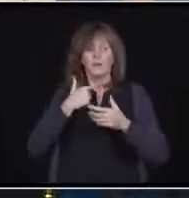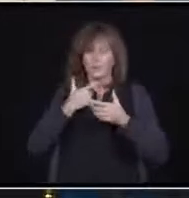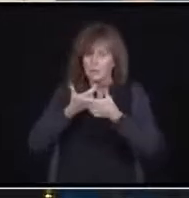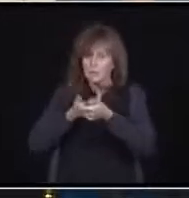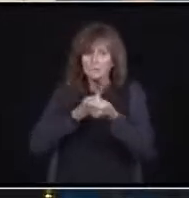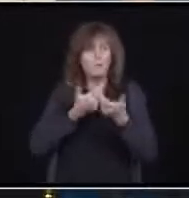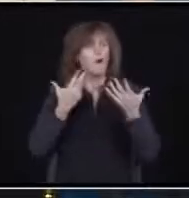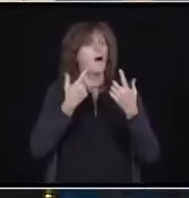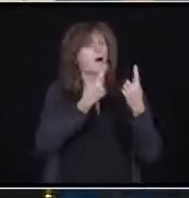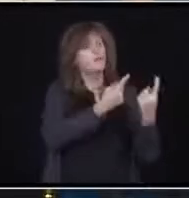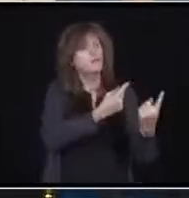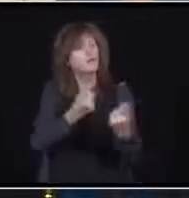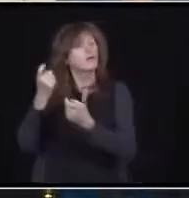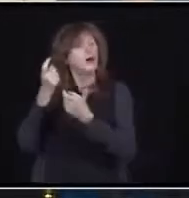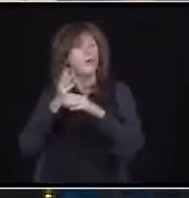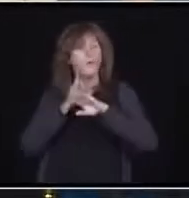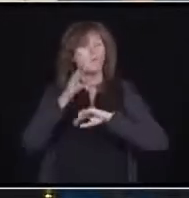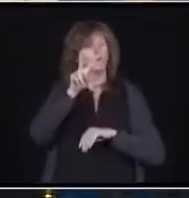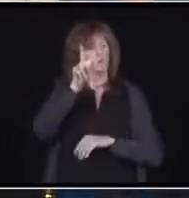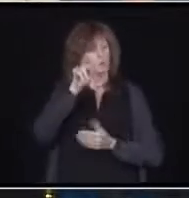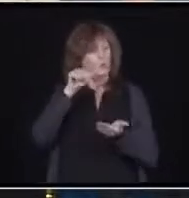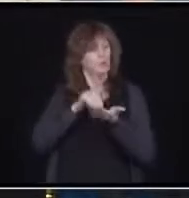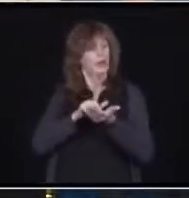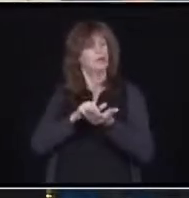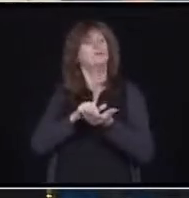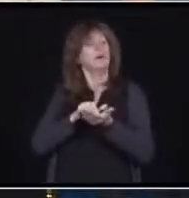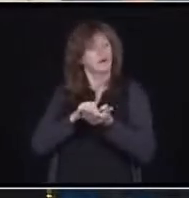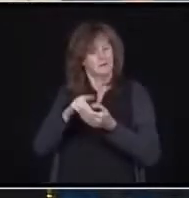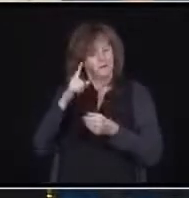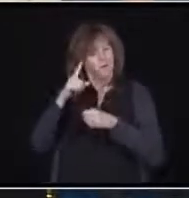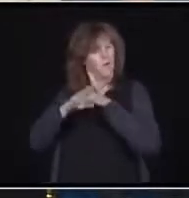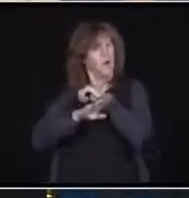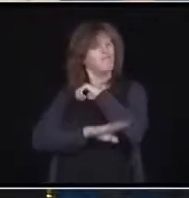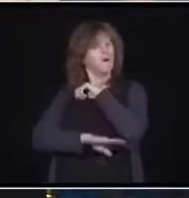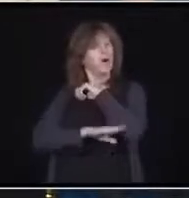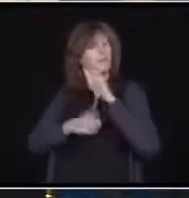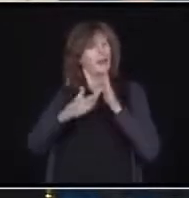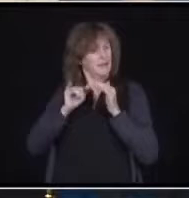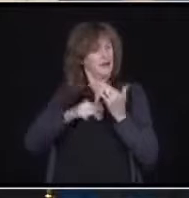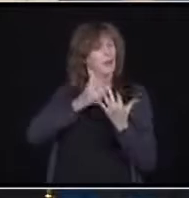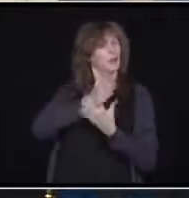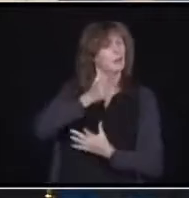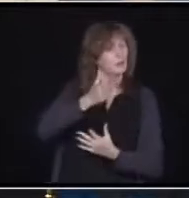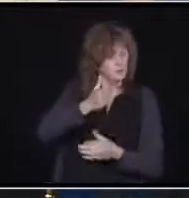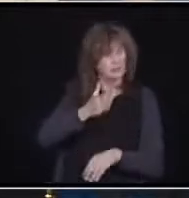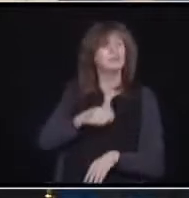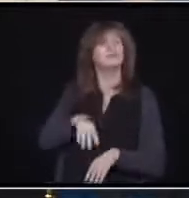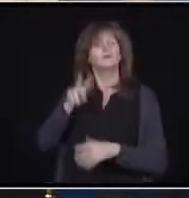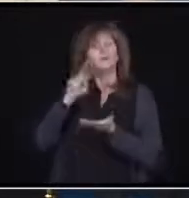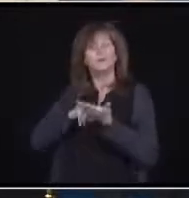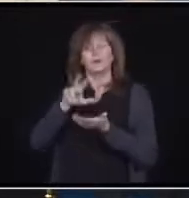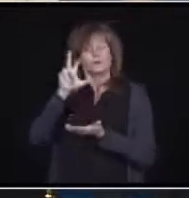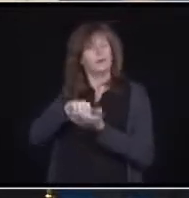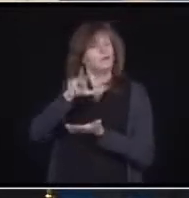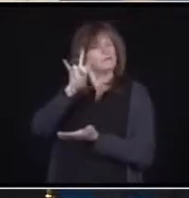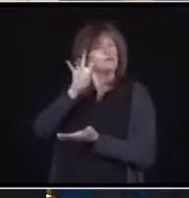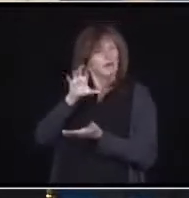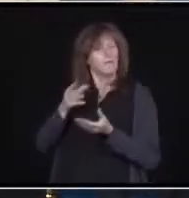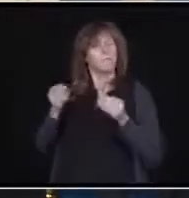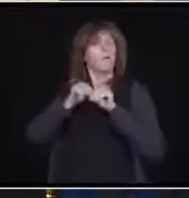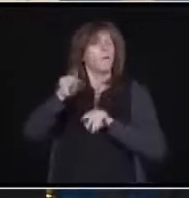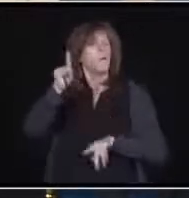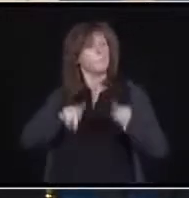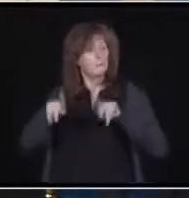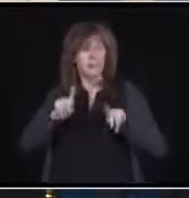more PSWs through our fall preparedness plan. We're putting 3,700 more boots on the ground to support our health care